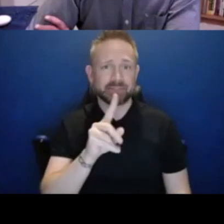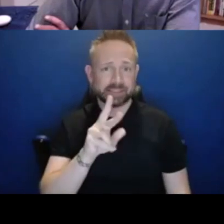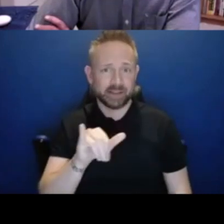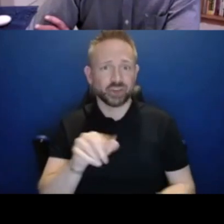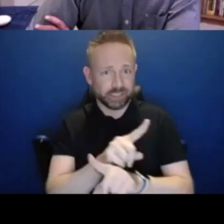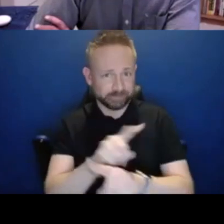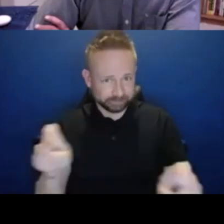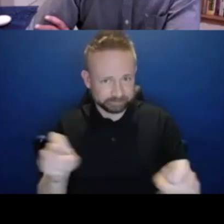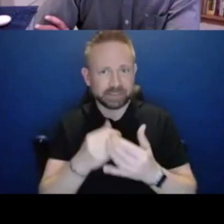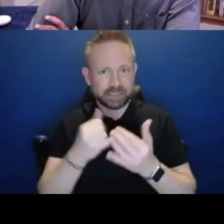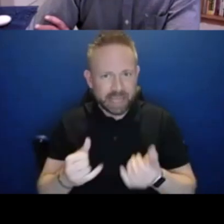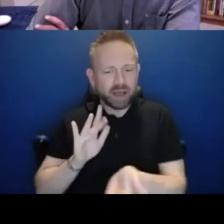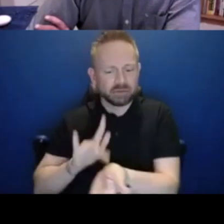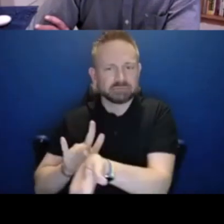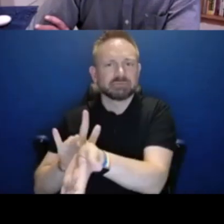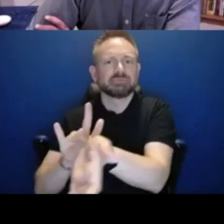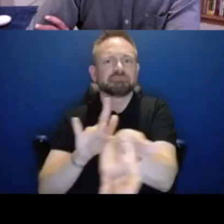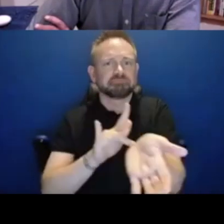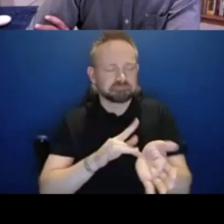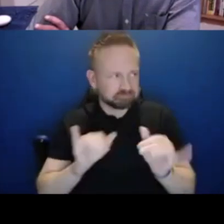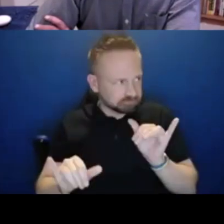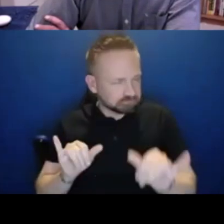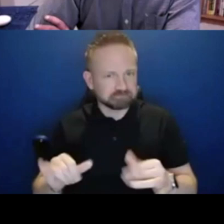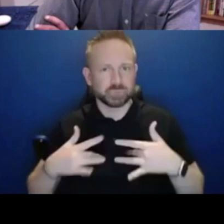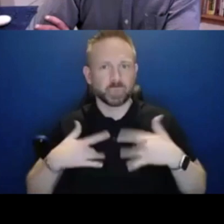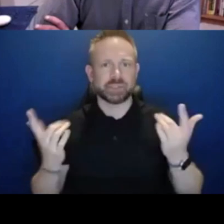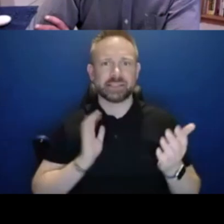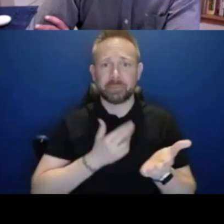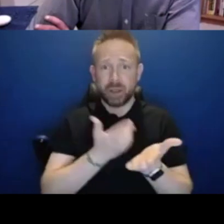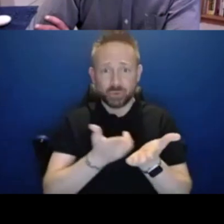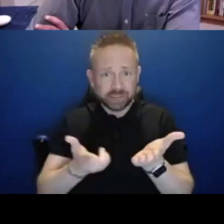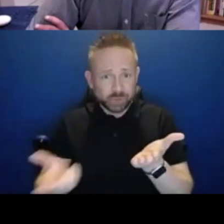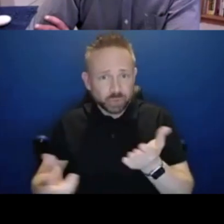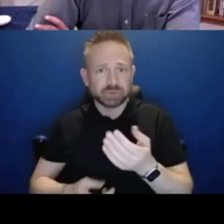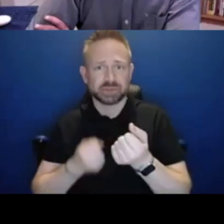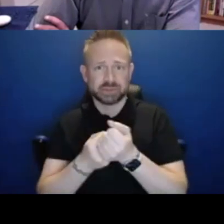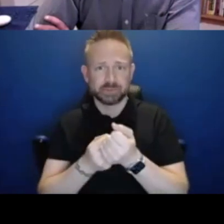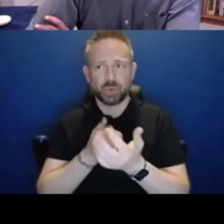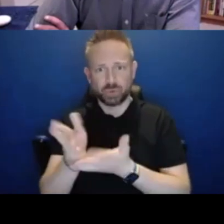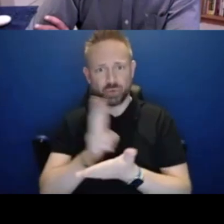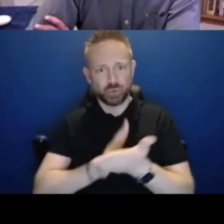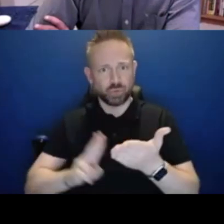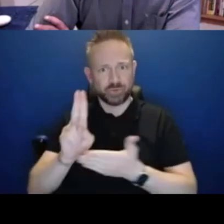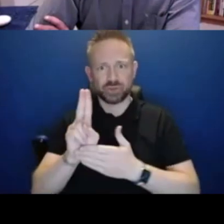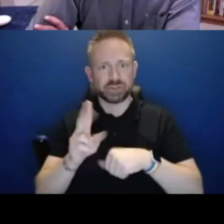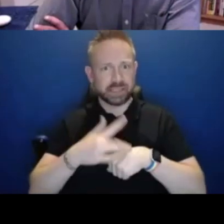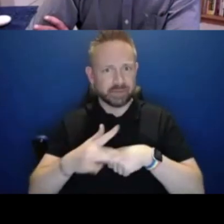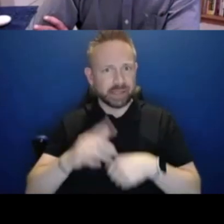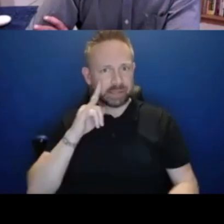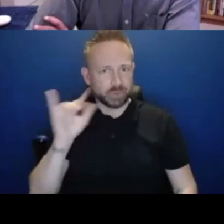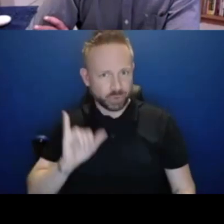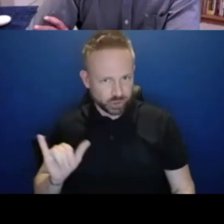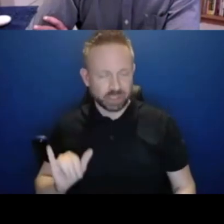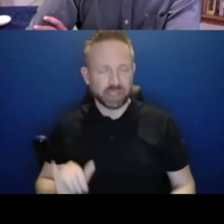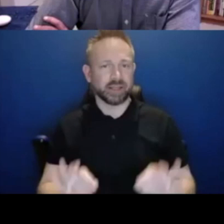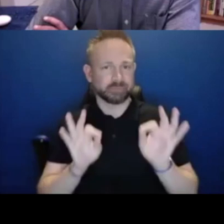is out there in the way of resources services and support across the university. The next phase of the IT